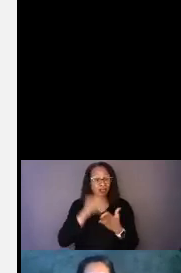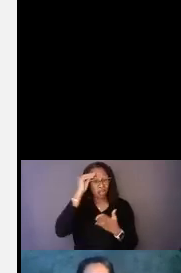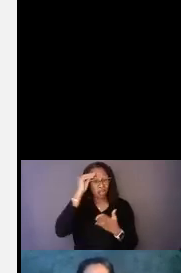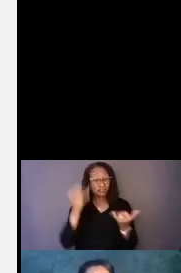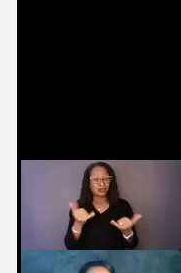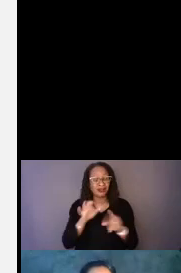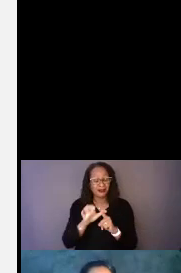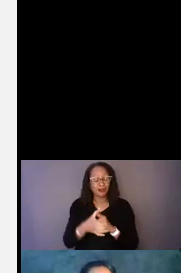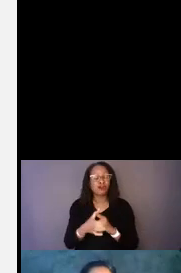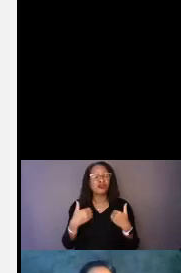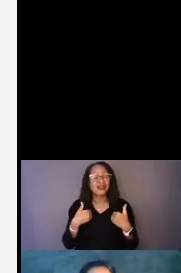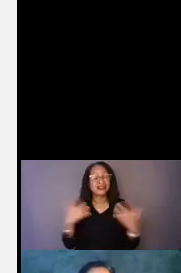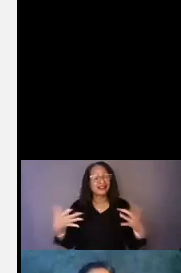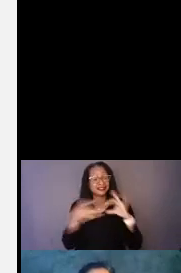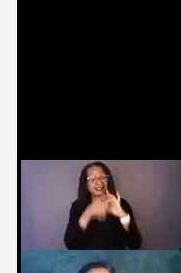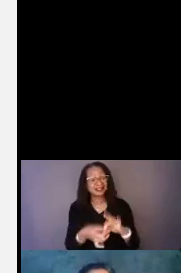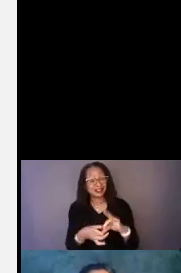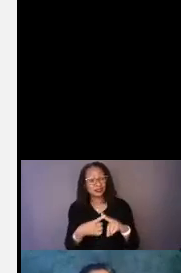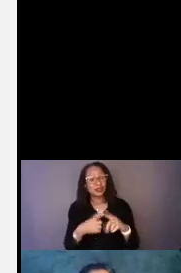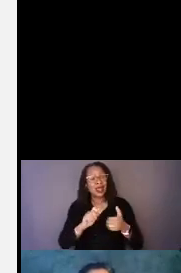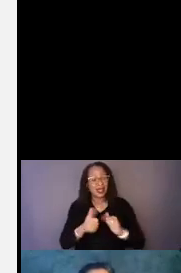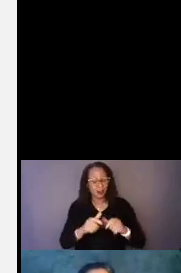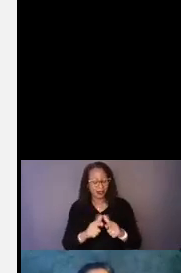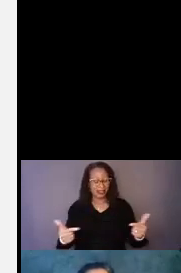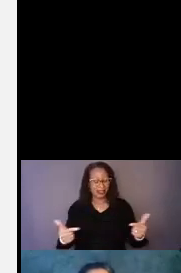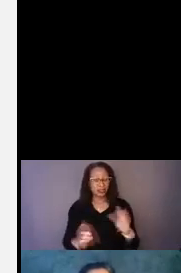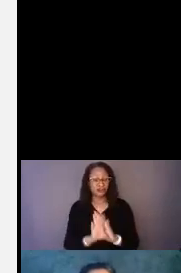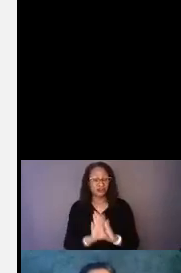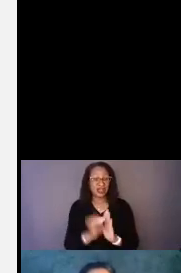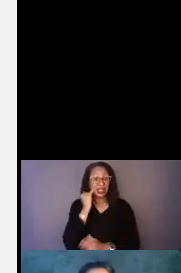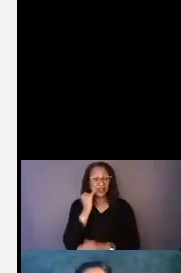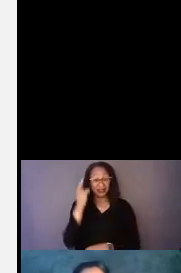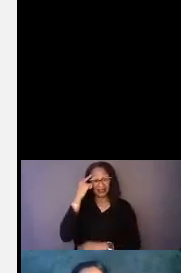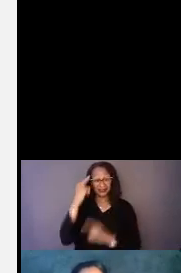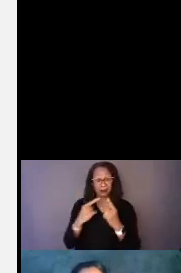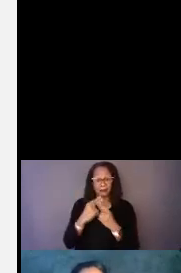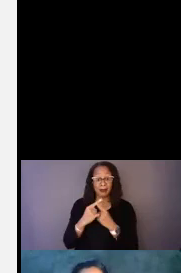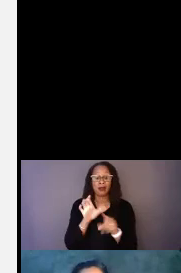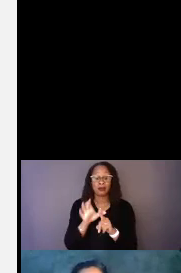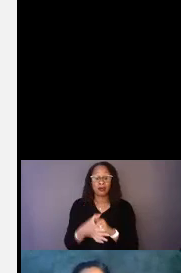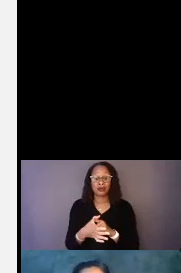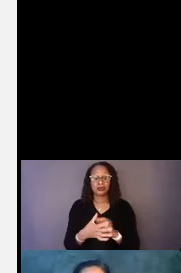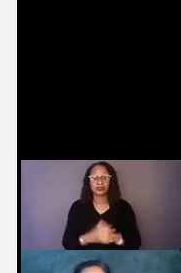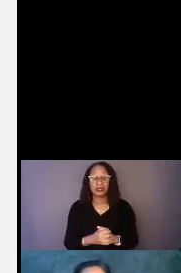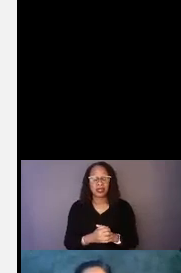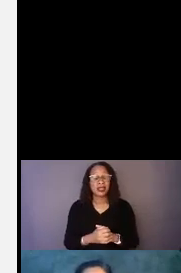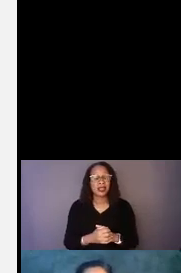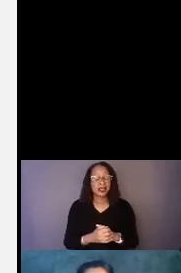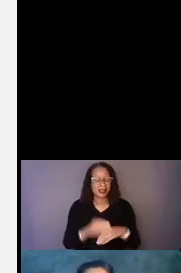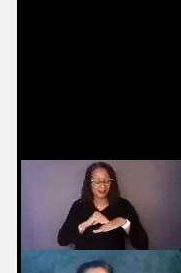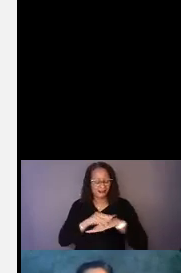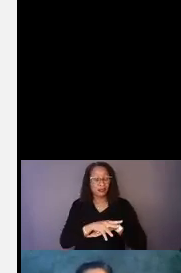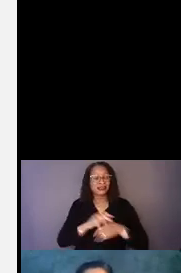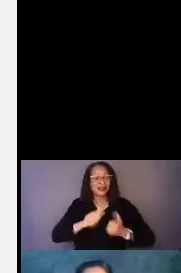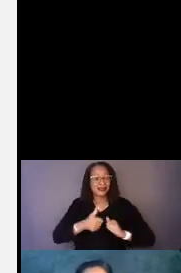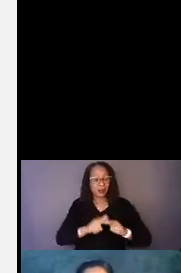has a lot to do with how a language develops. And if we think about a culture influencing the way a language develops,